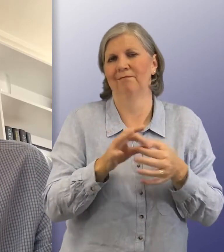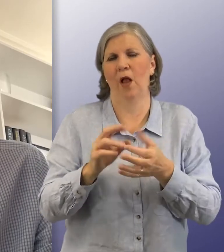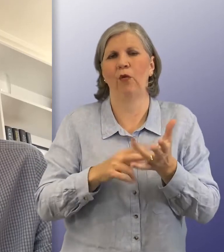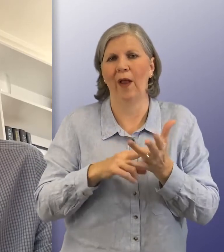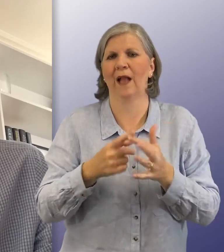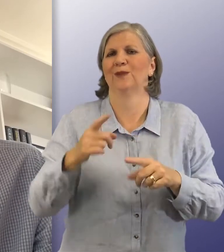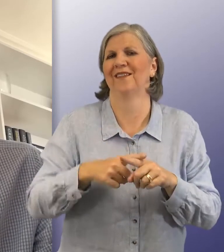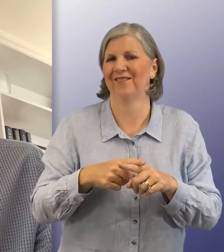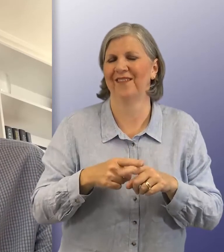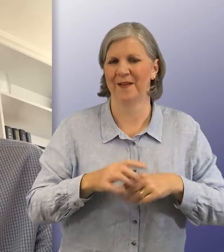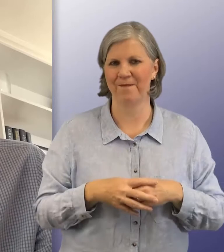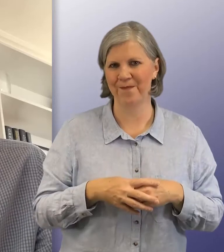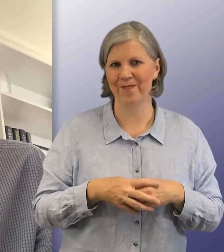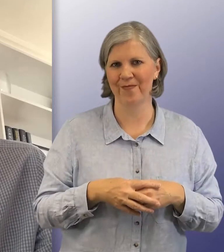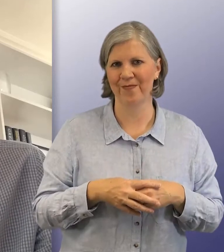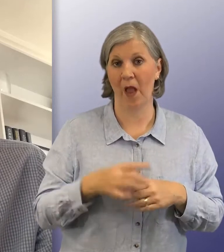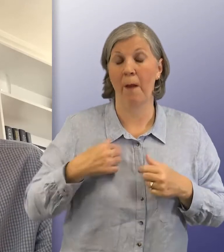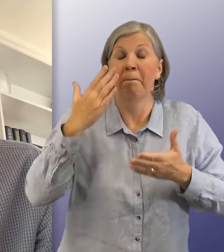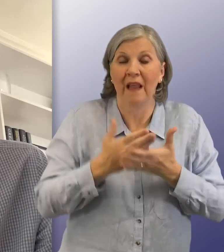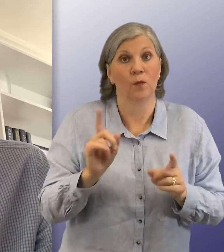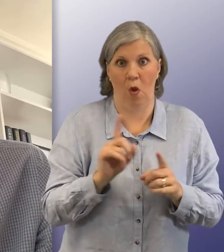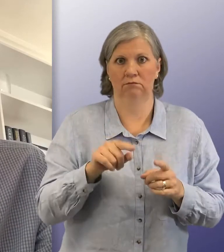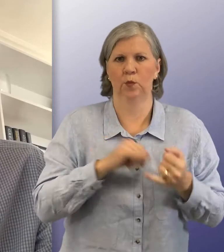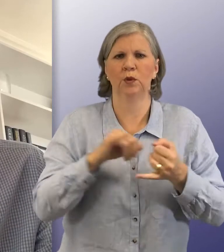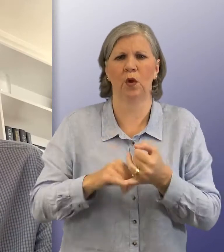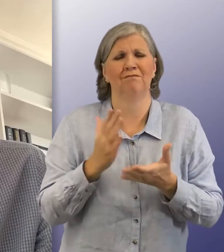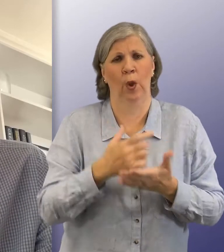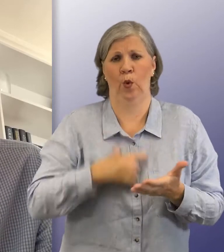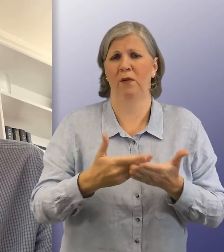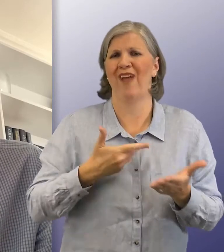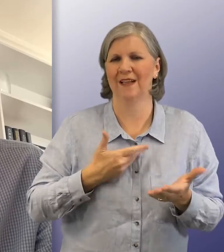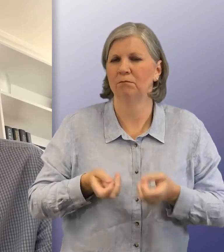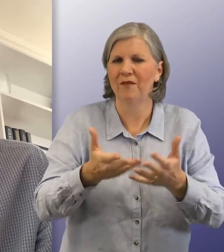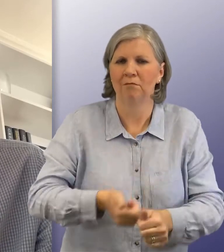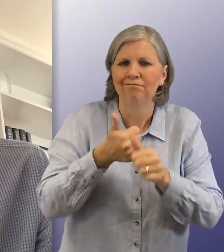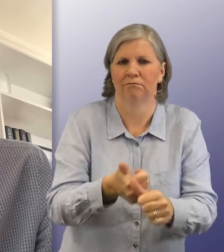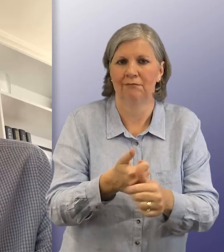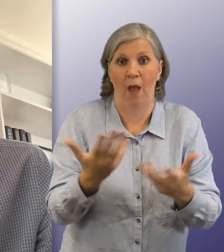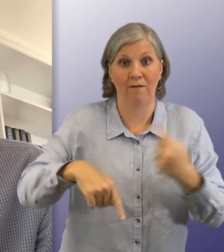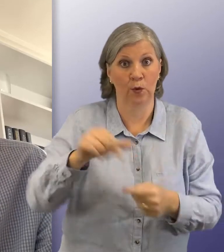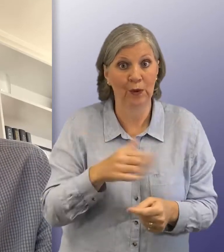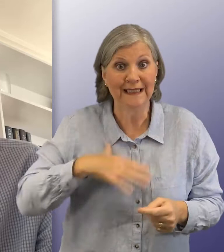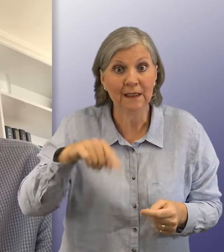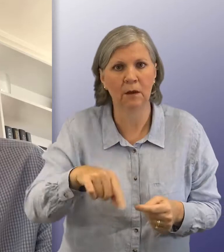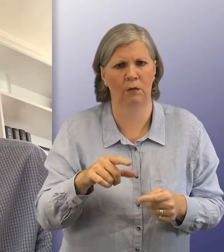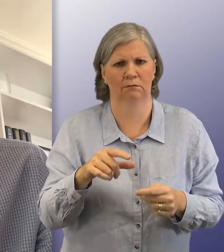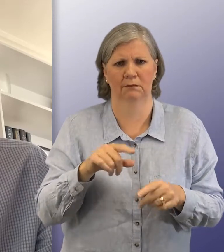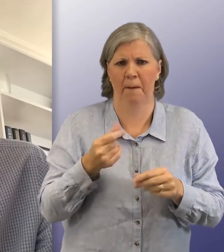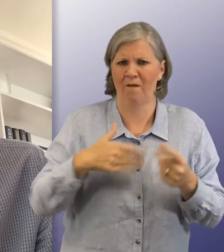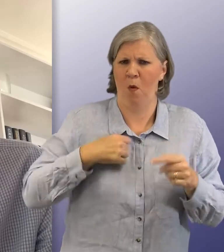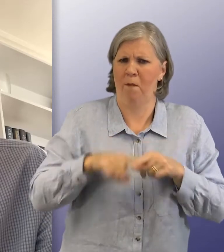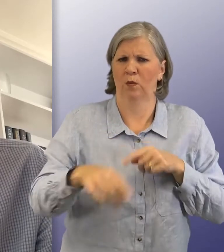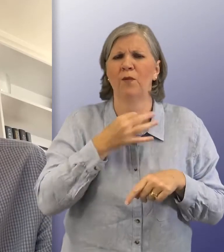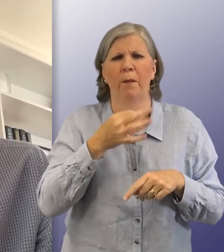-executive. We believe Social Security is a human right providing support to any one of us should we ever need it